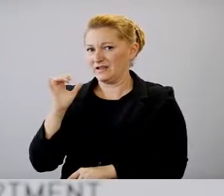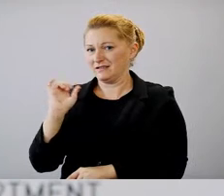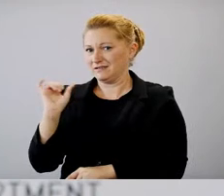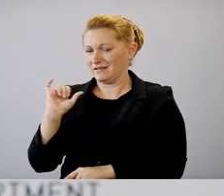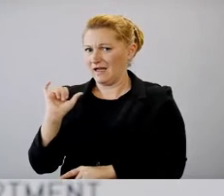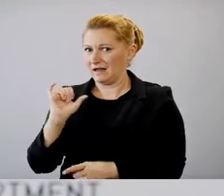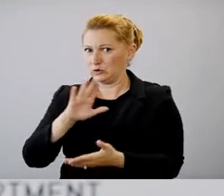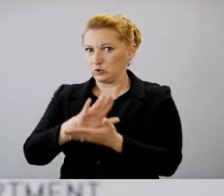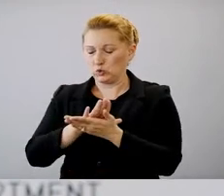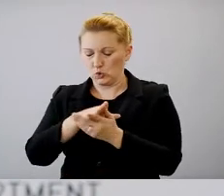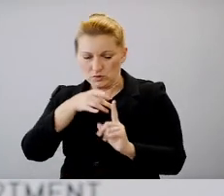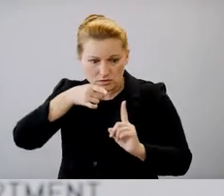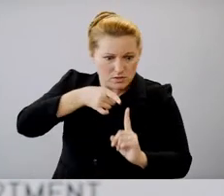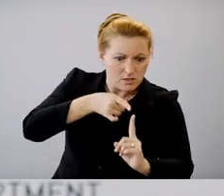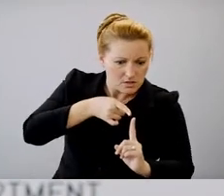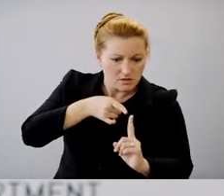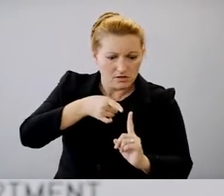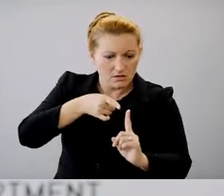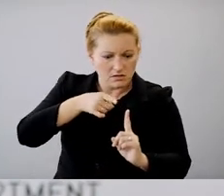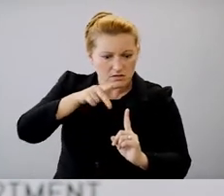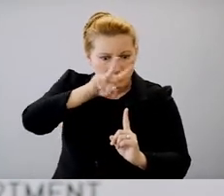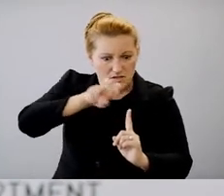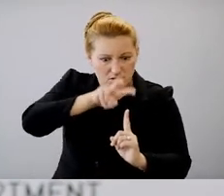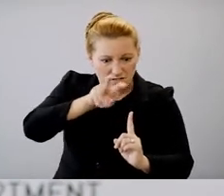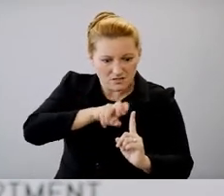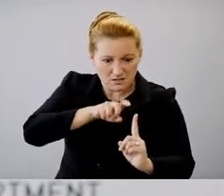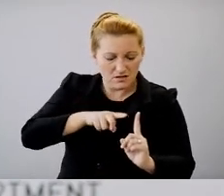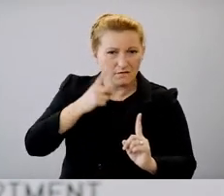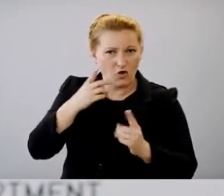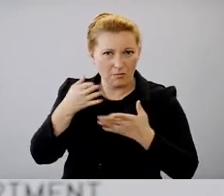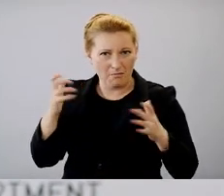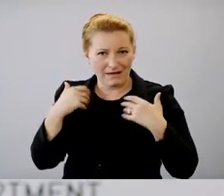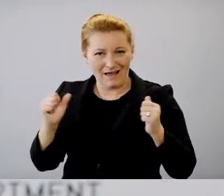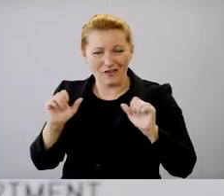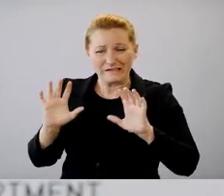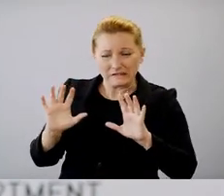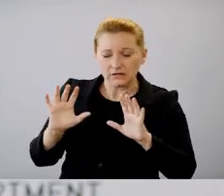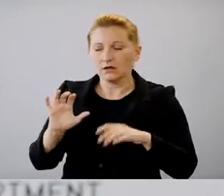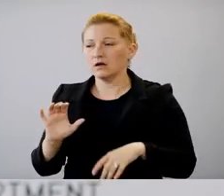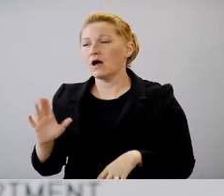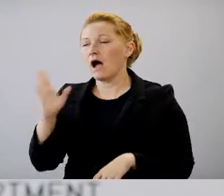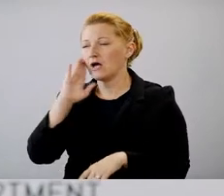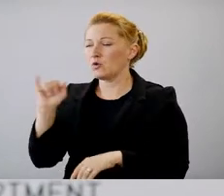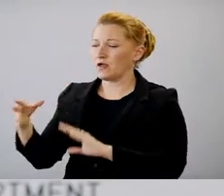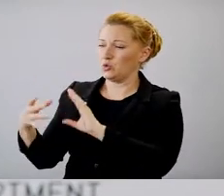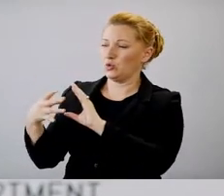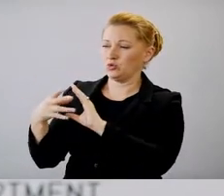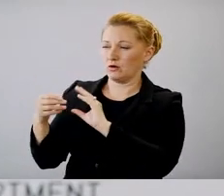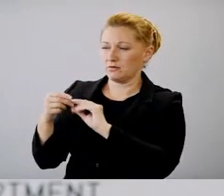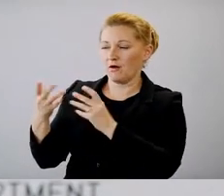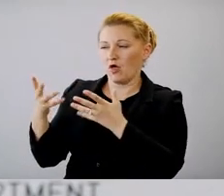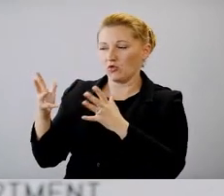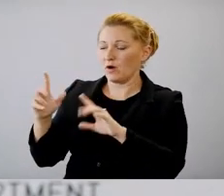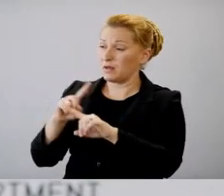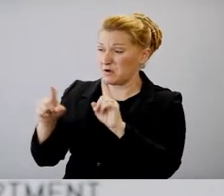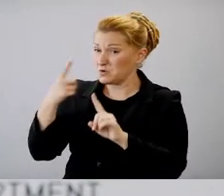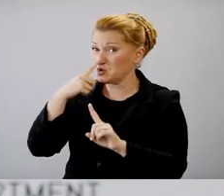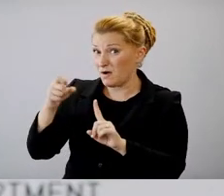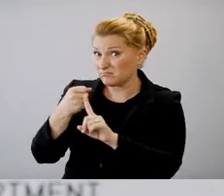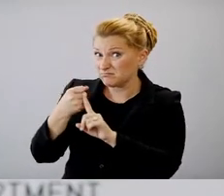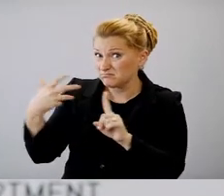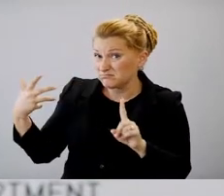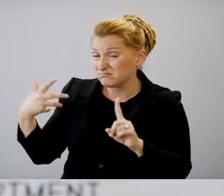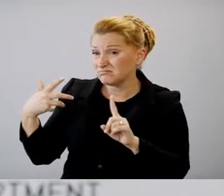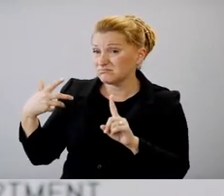unfairly singled out here when it comes to this public health guidance. I know you just kind of touched on this a little bit, but could you talk a little bit more about, um,